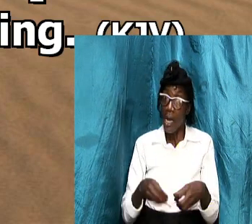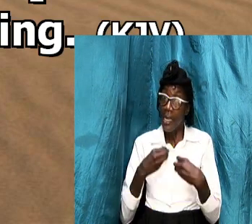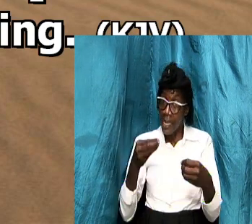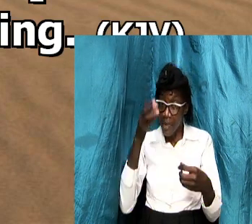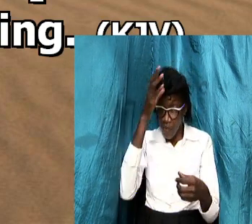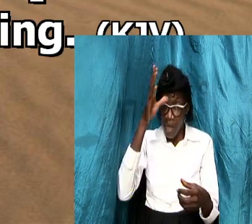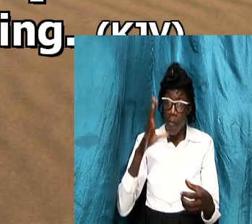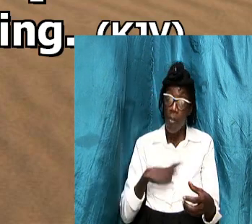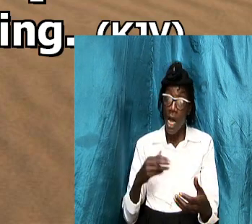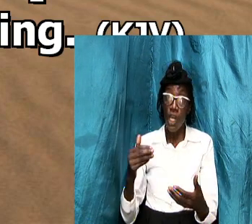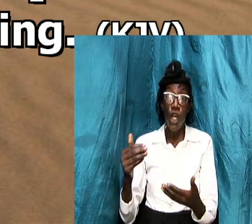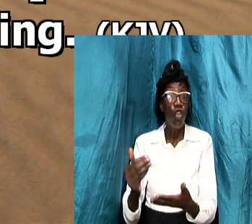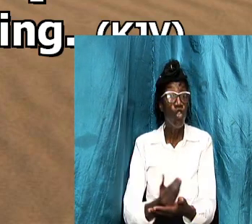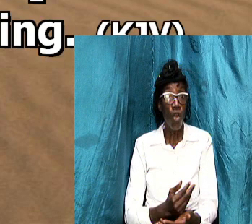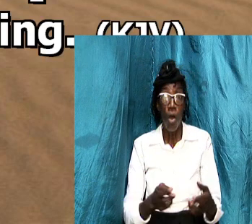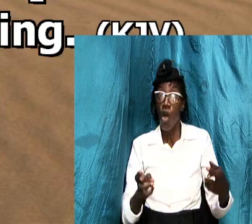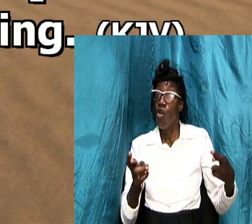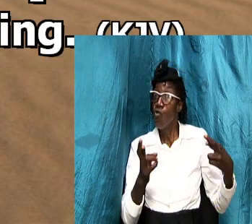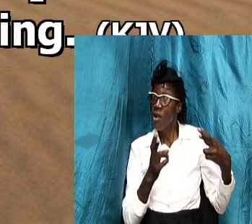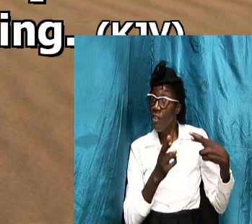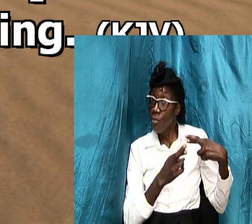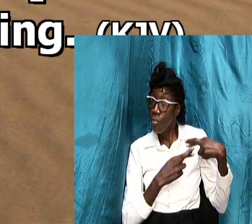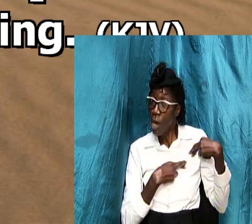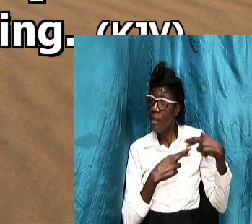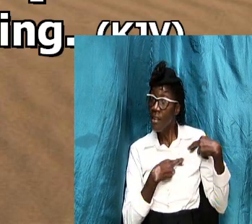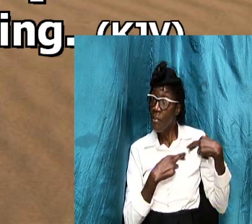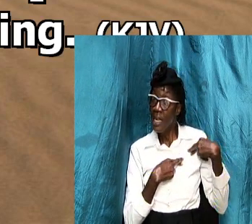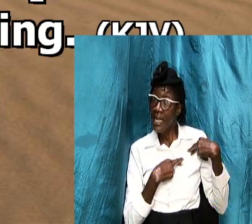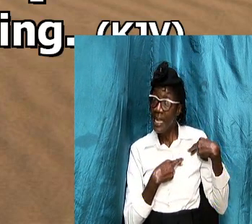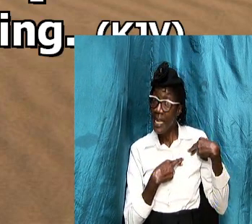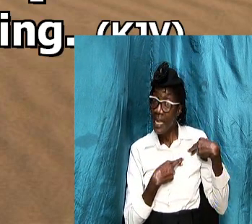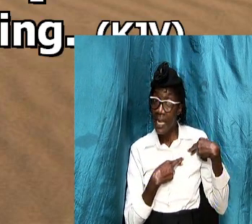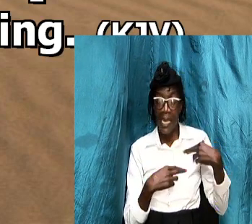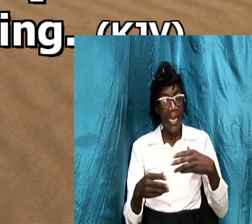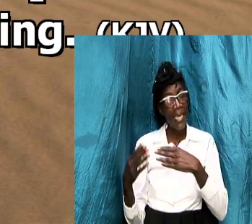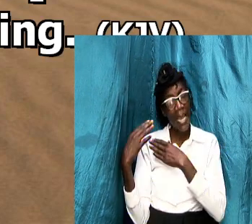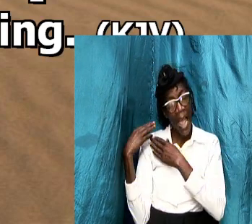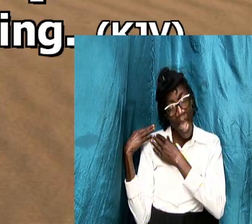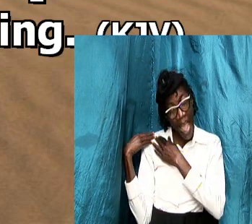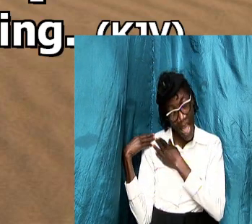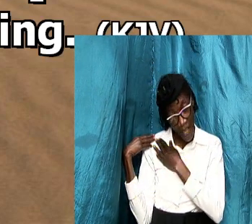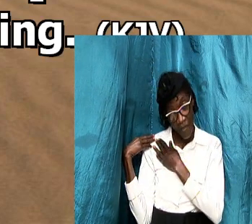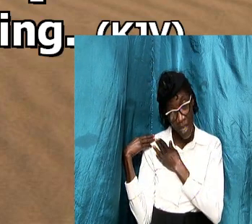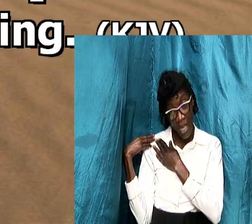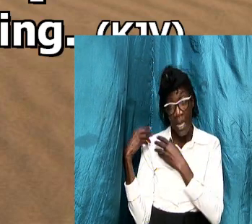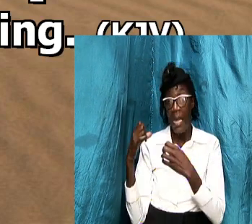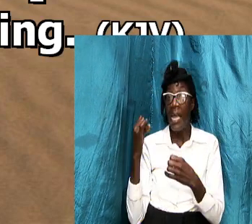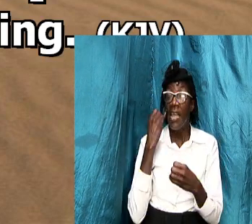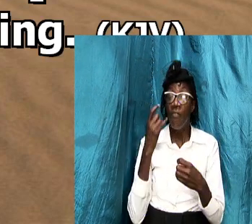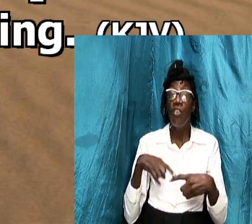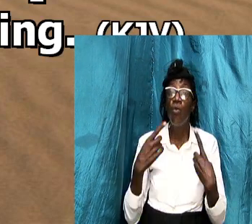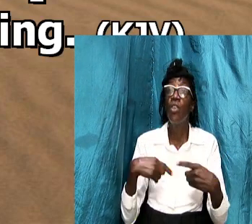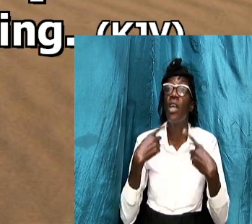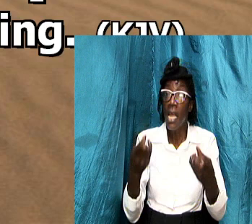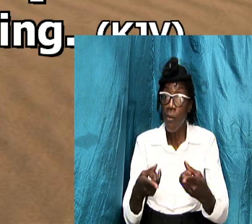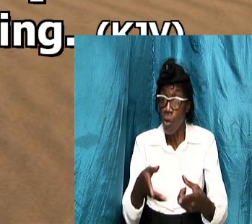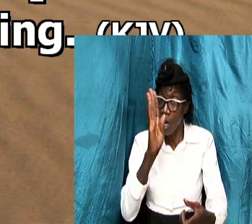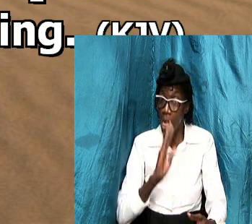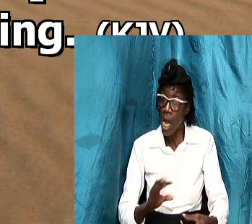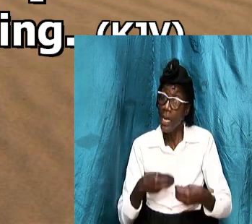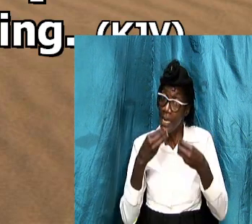and his responsibility is heavy and if he is going to carry out that god-given responsibility